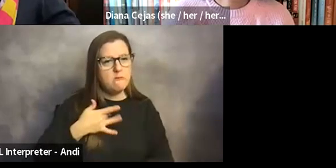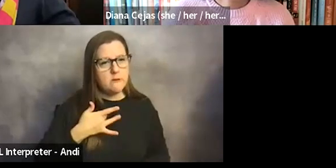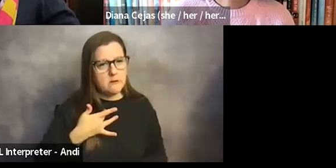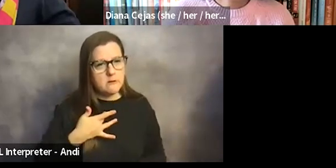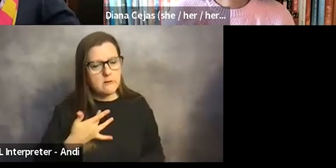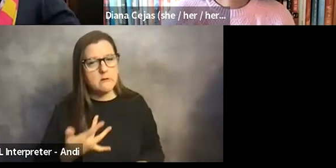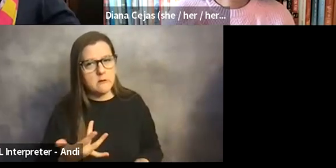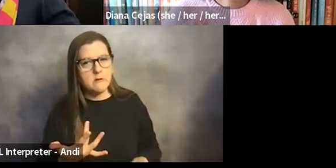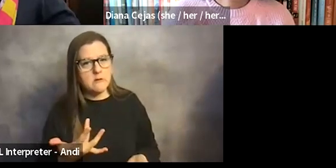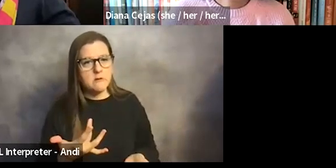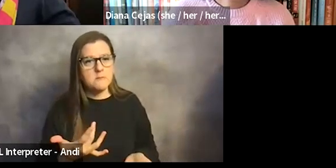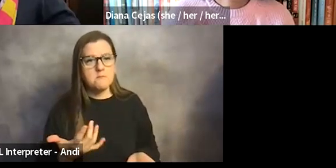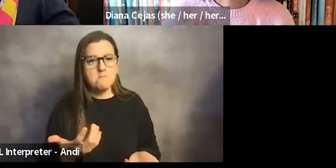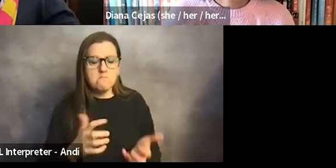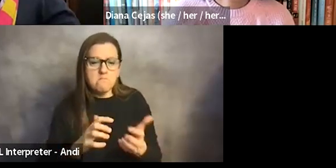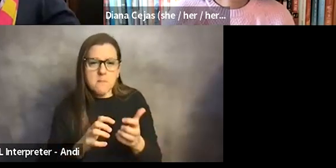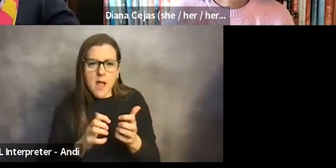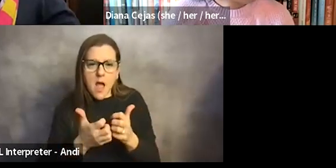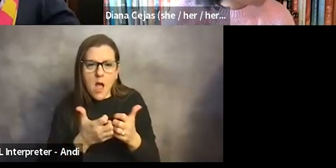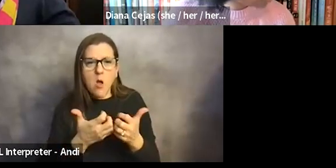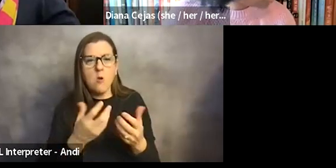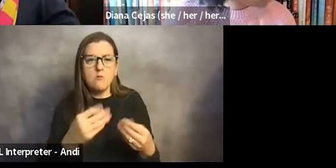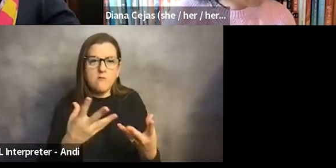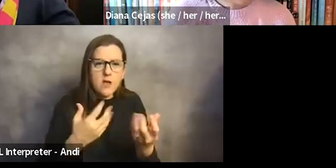How are you supporting and